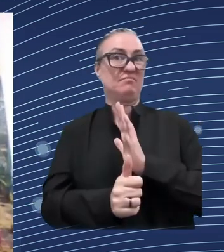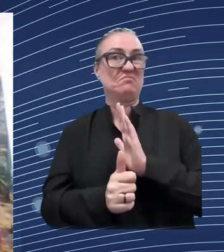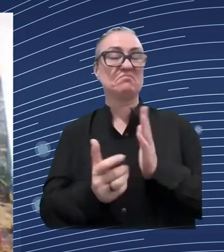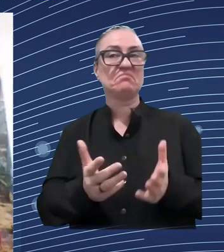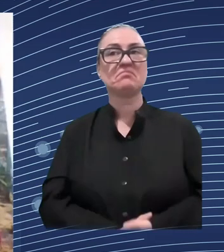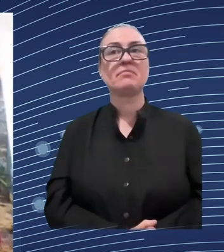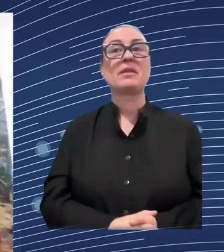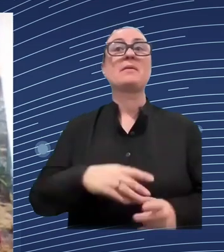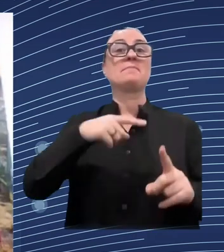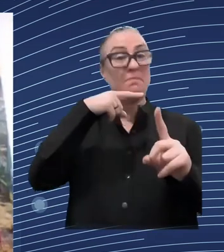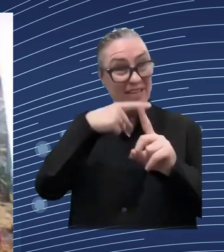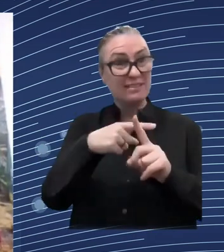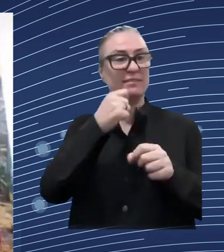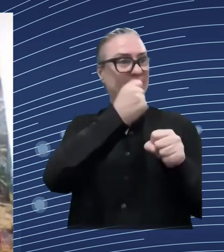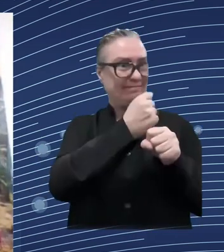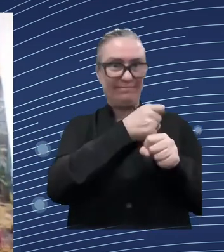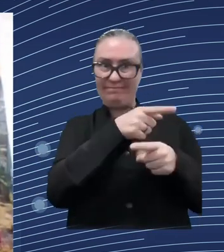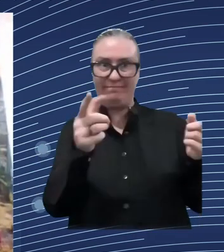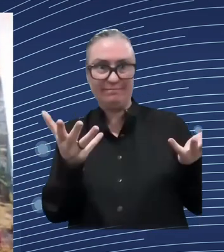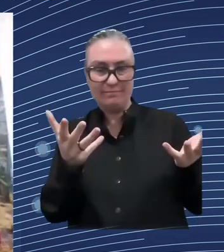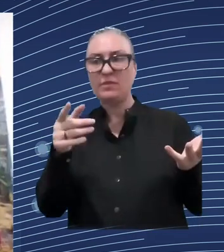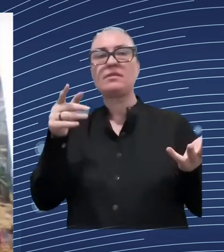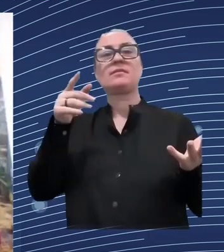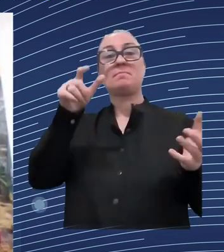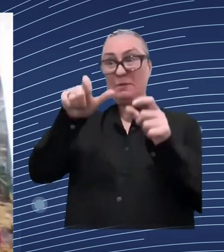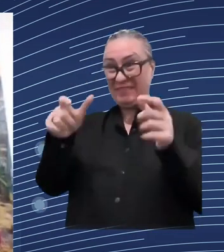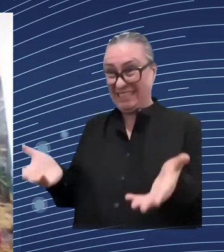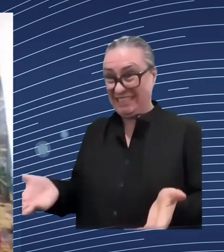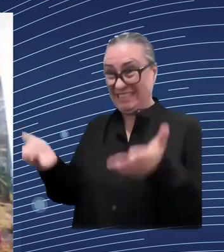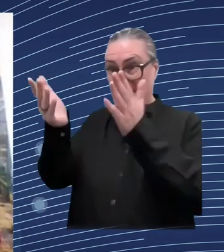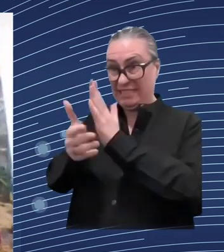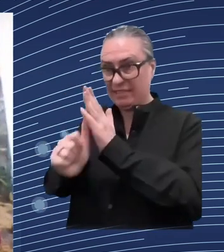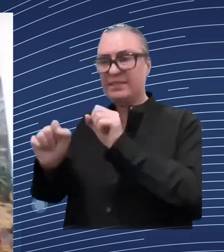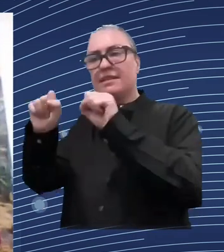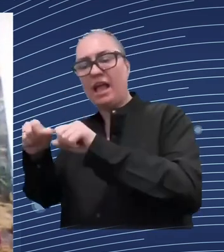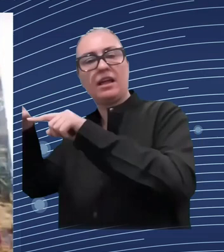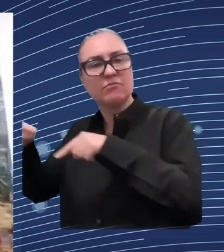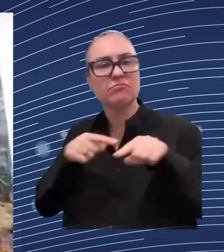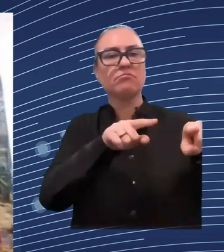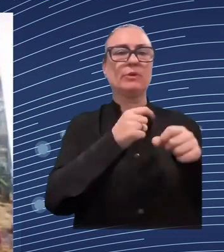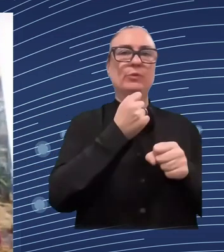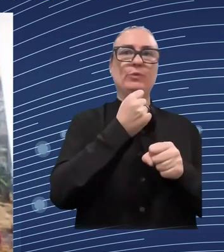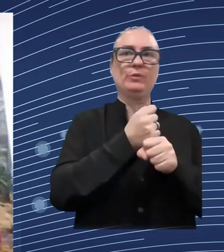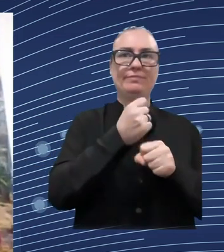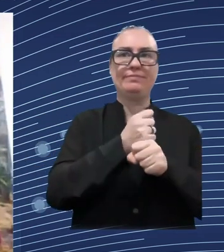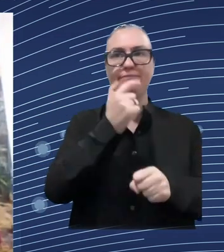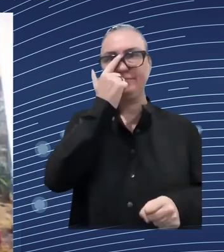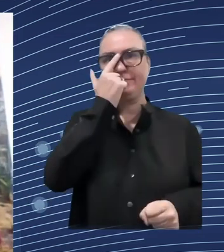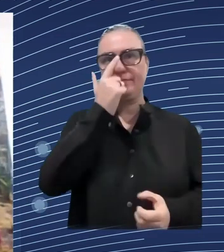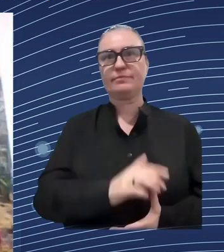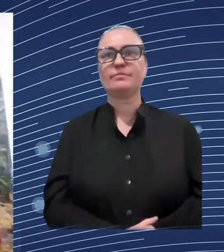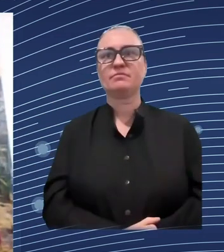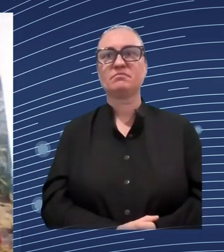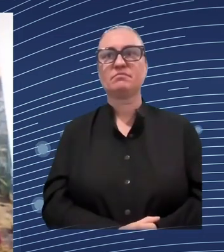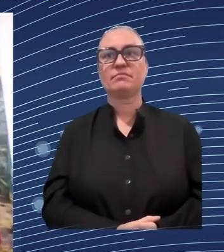some information about specific professions and users can also watch educational series on digital